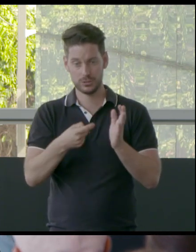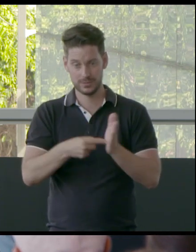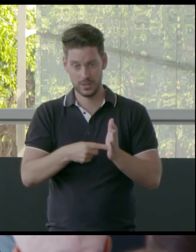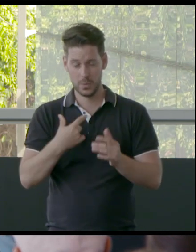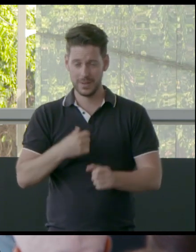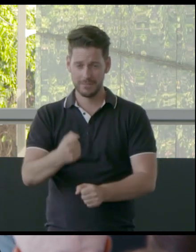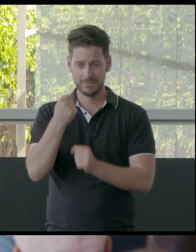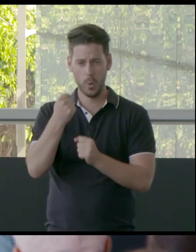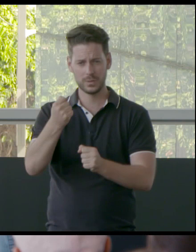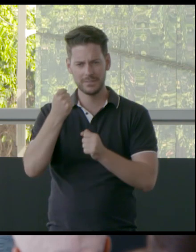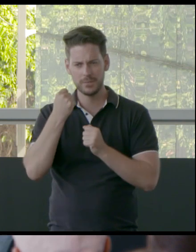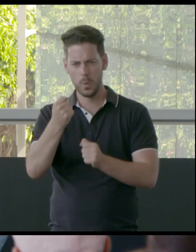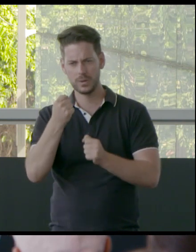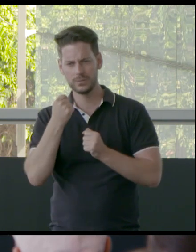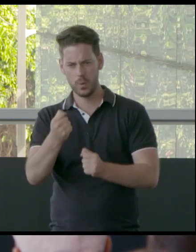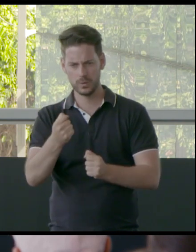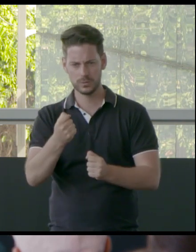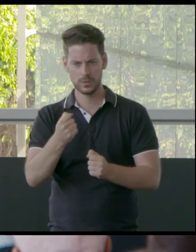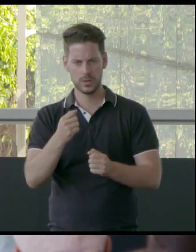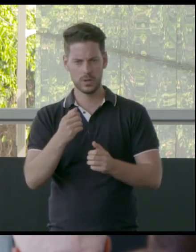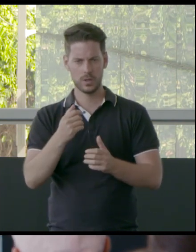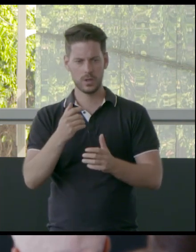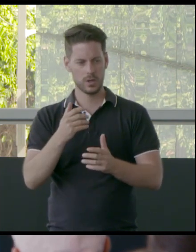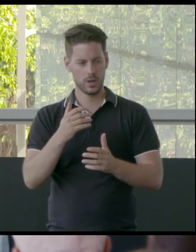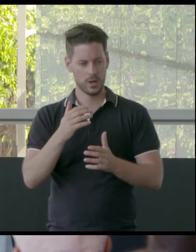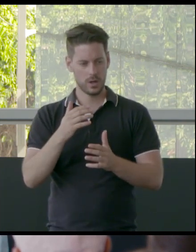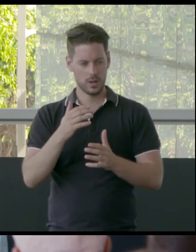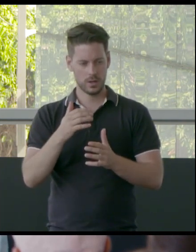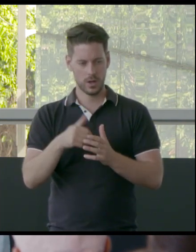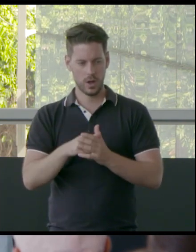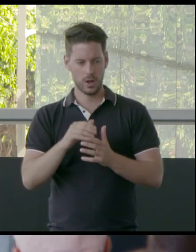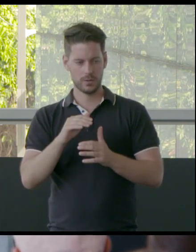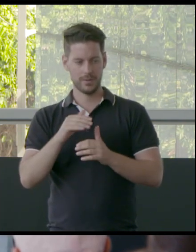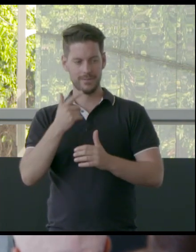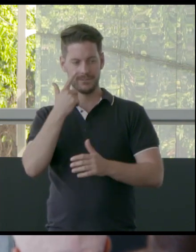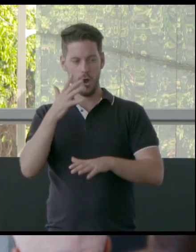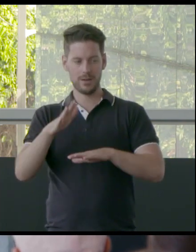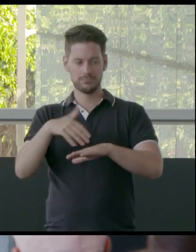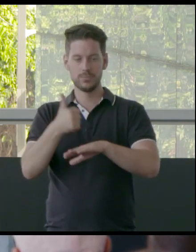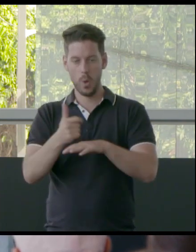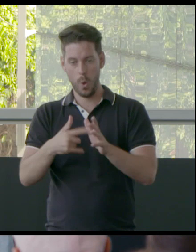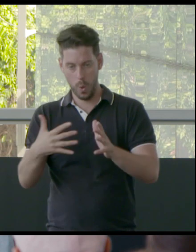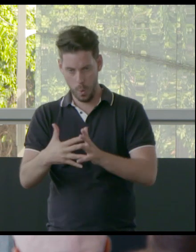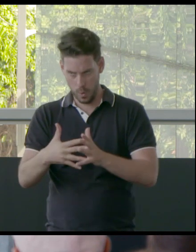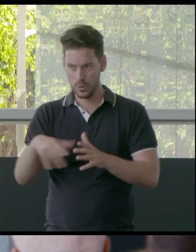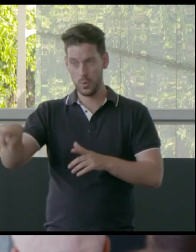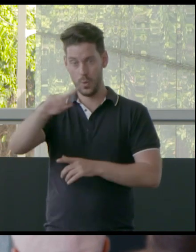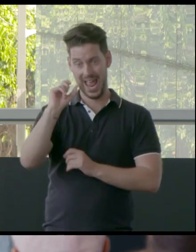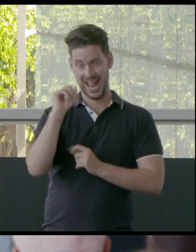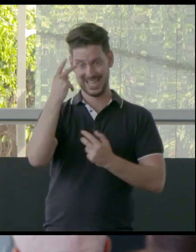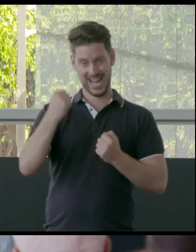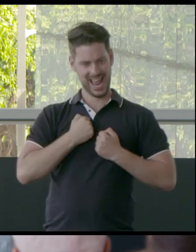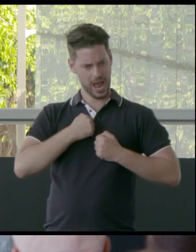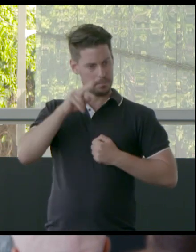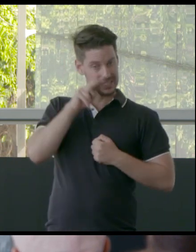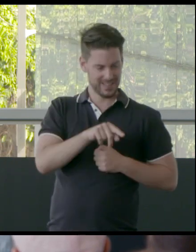fought to find an approximation in law so that all others can understand that from our perspective, treating the